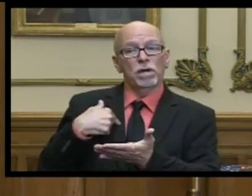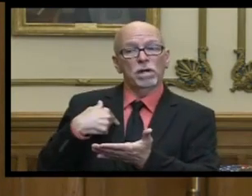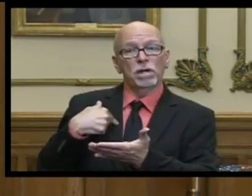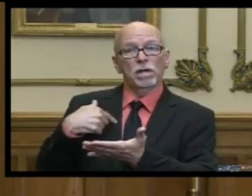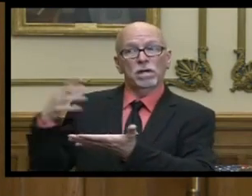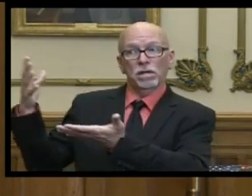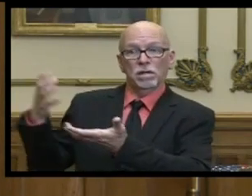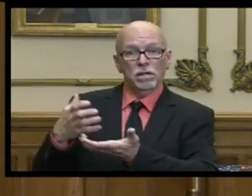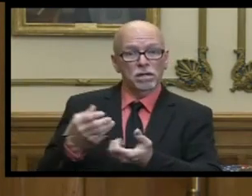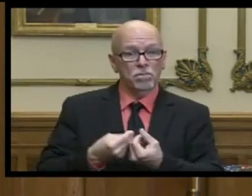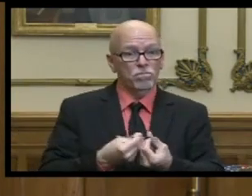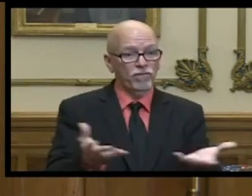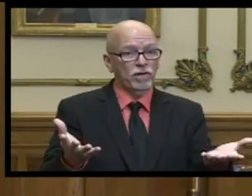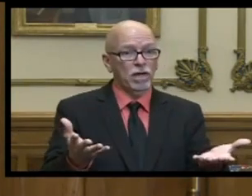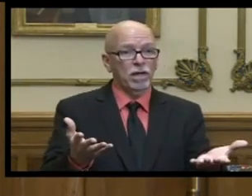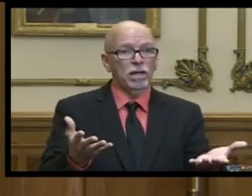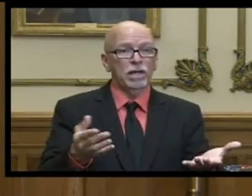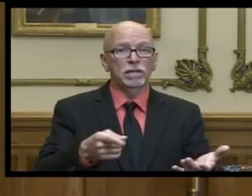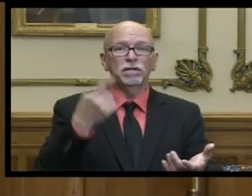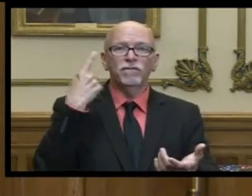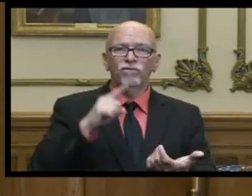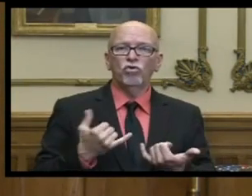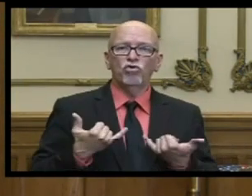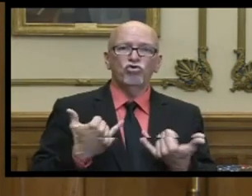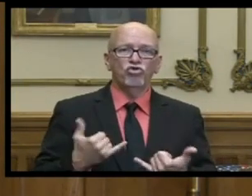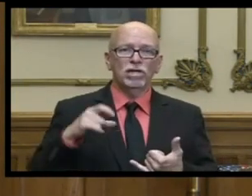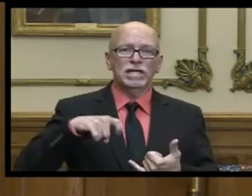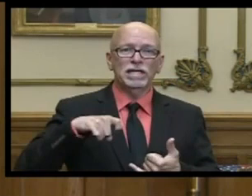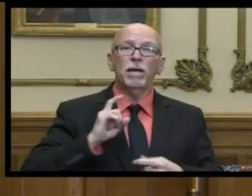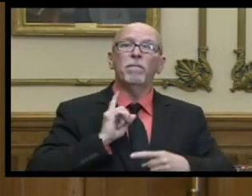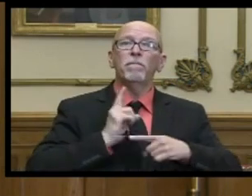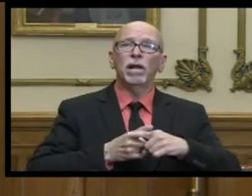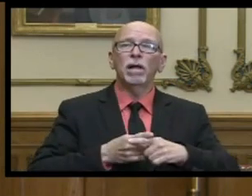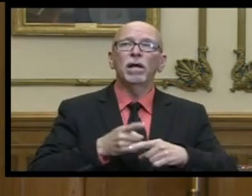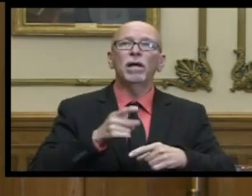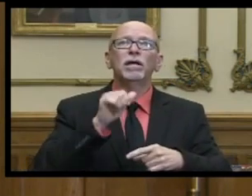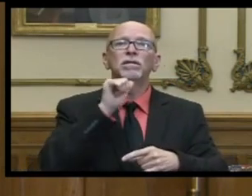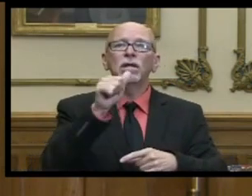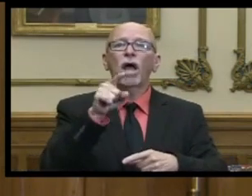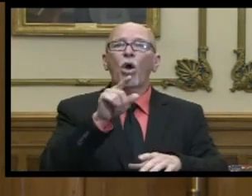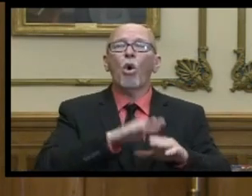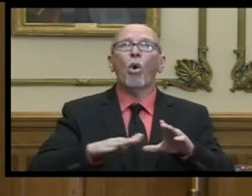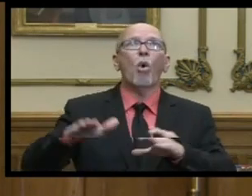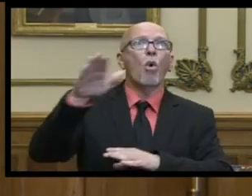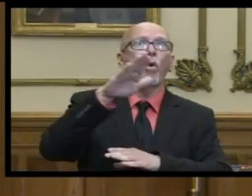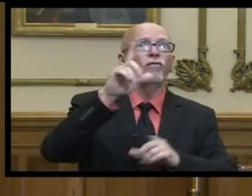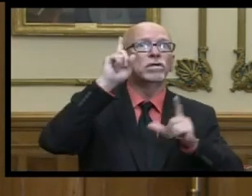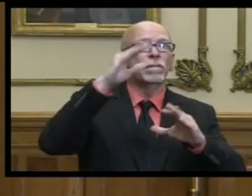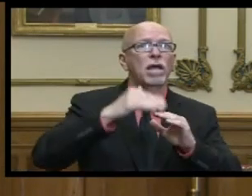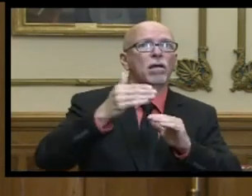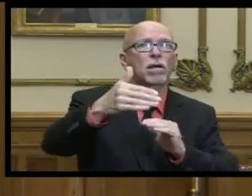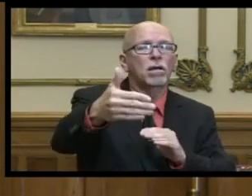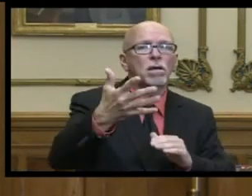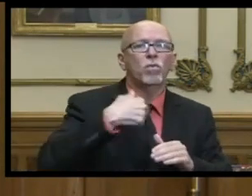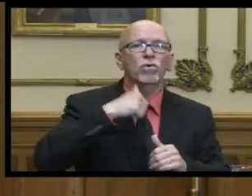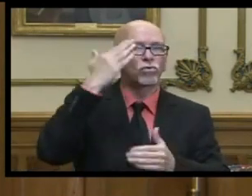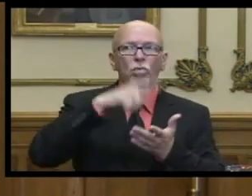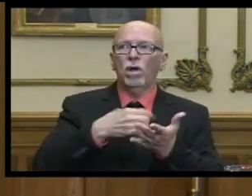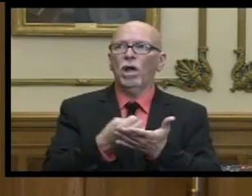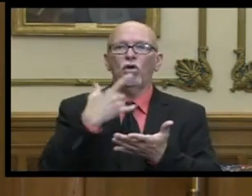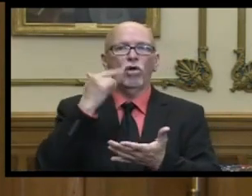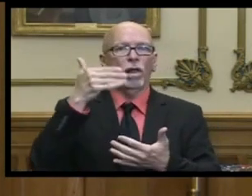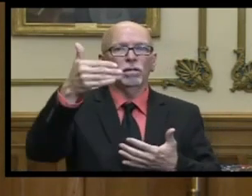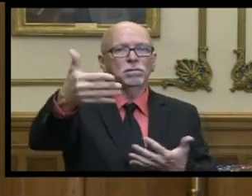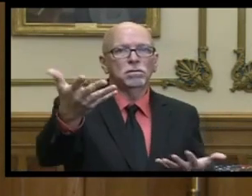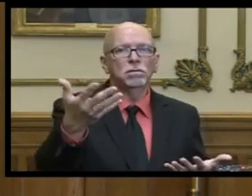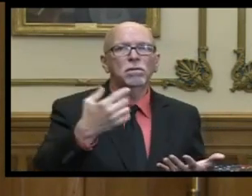are providing uh is to take care of current needs but also not to over commit because we don't know what the economy is going to look like and we don't